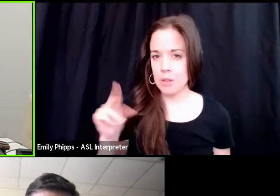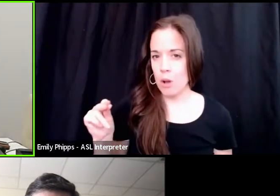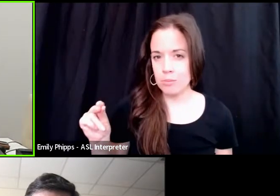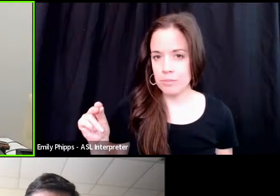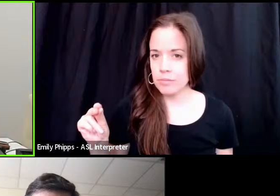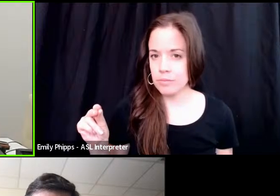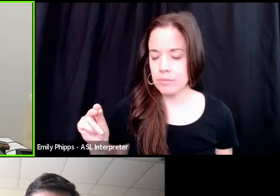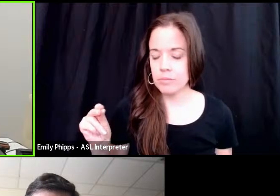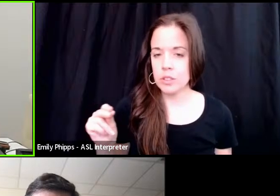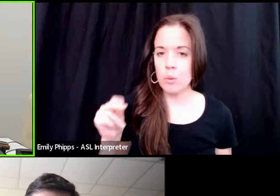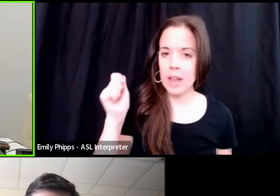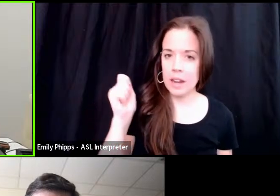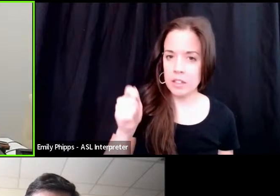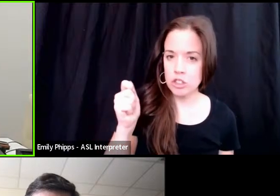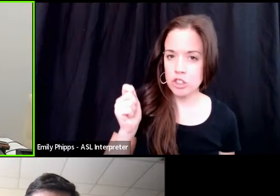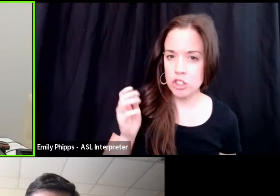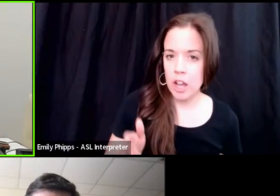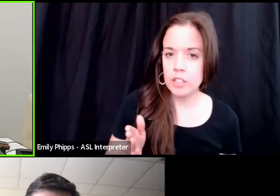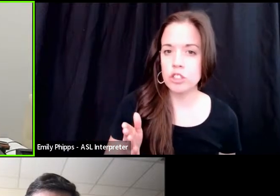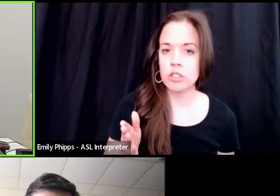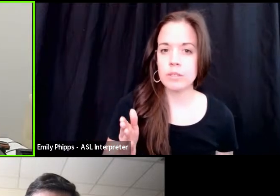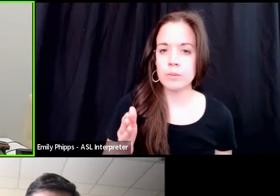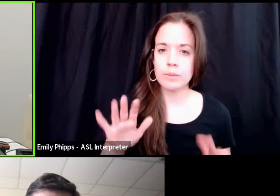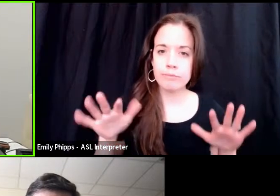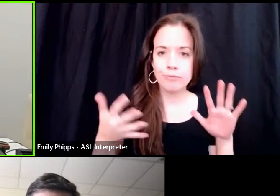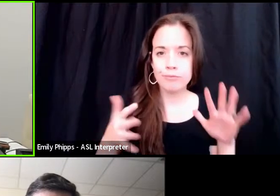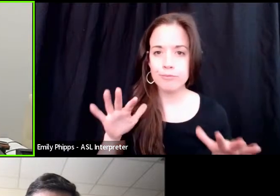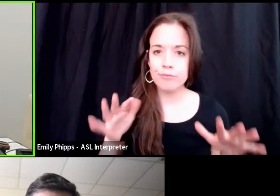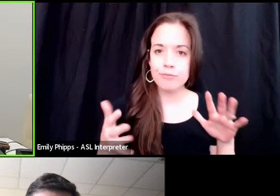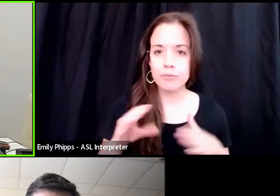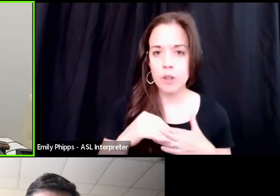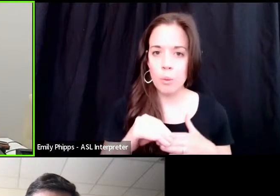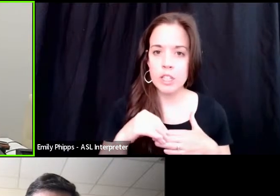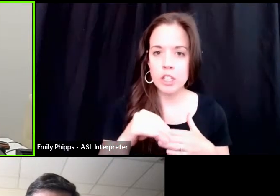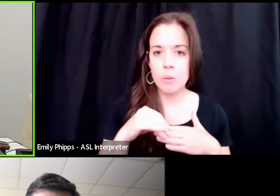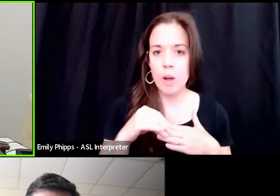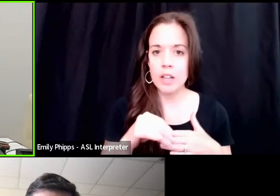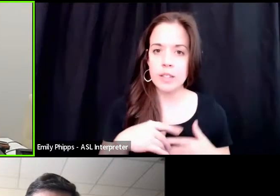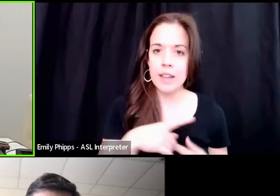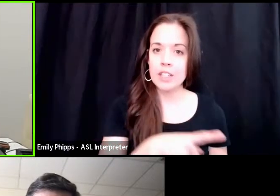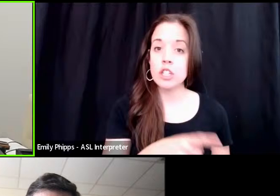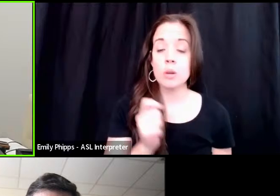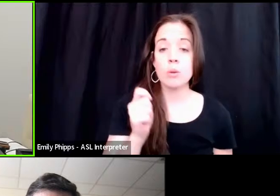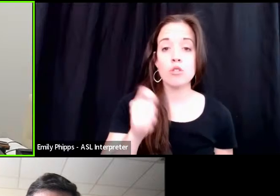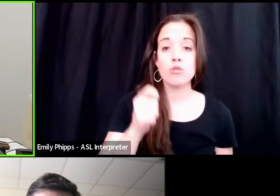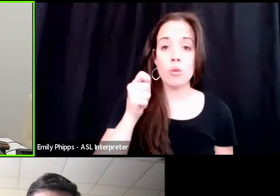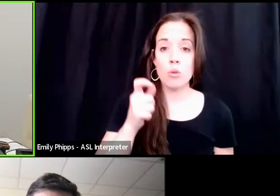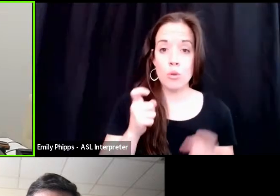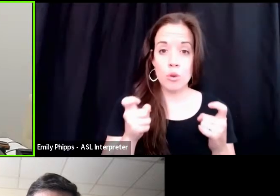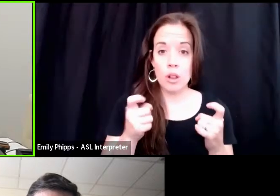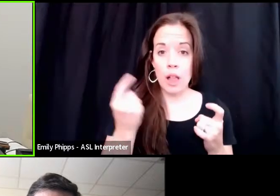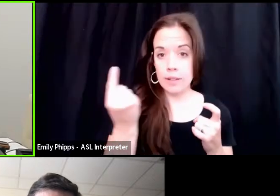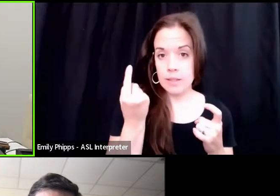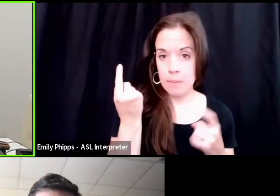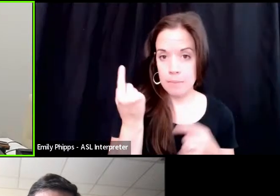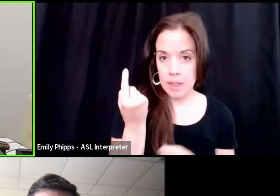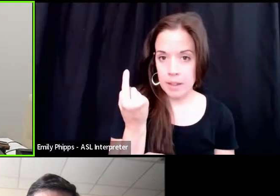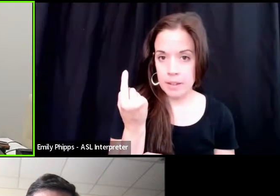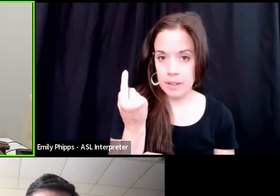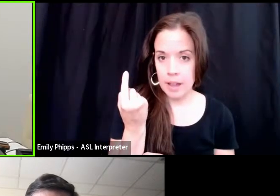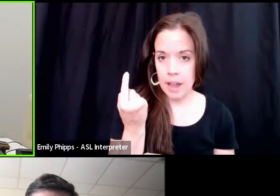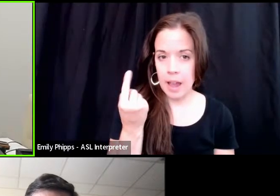a judge that was a little bit wishy-washy. So she would rule on something and then he would